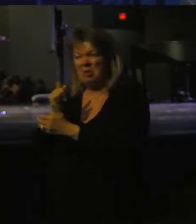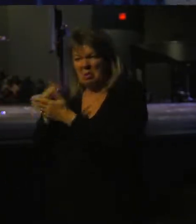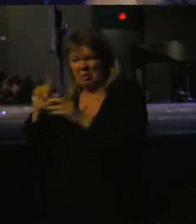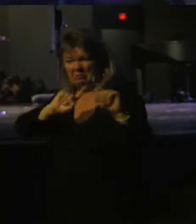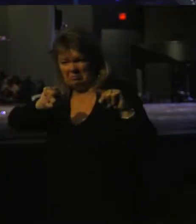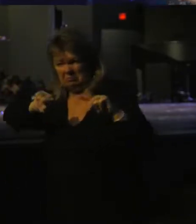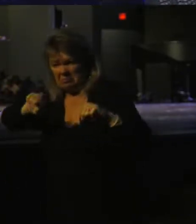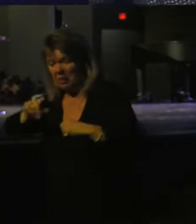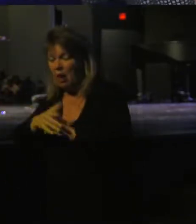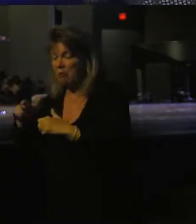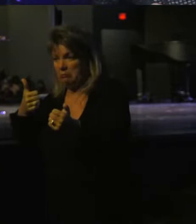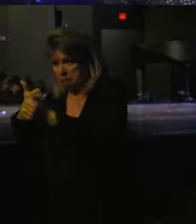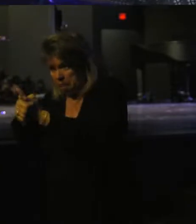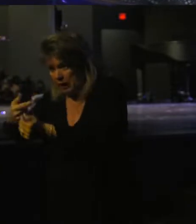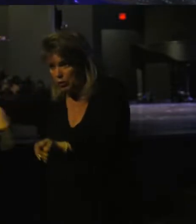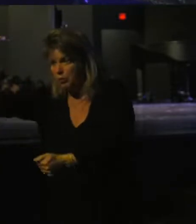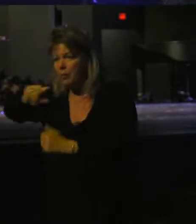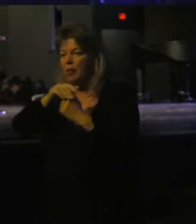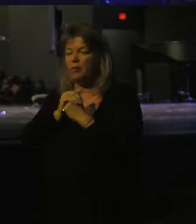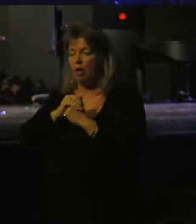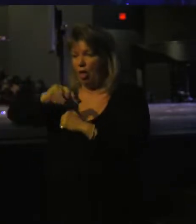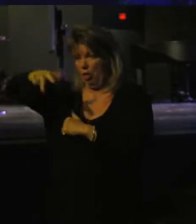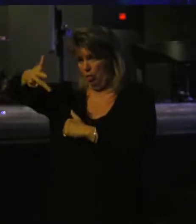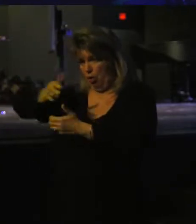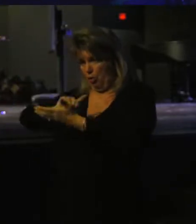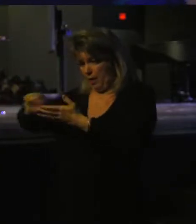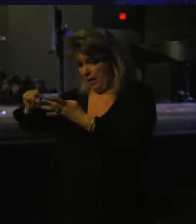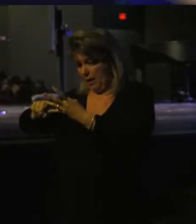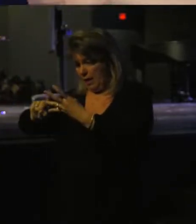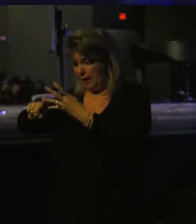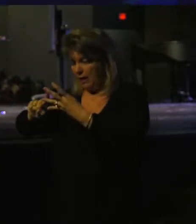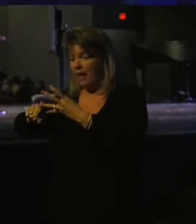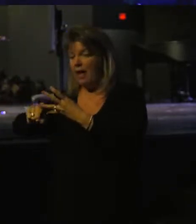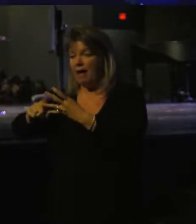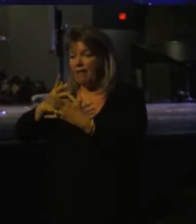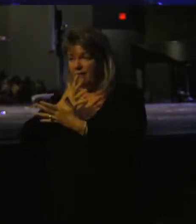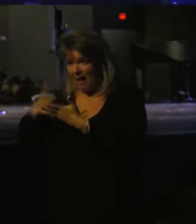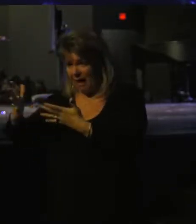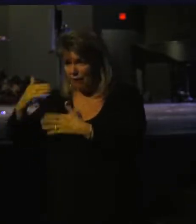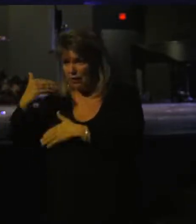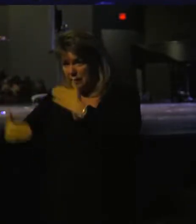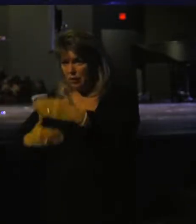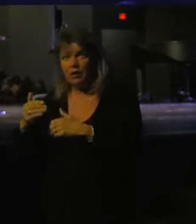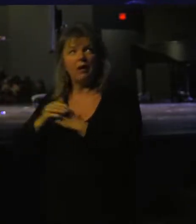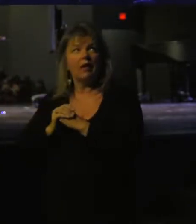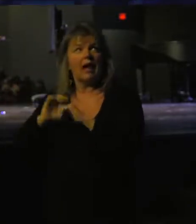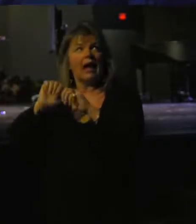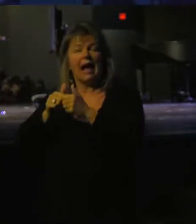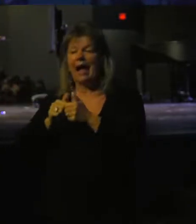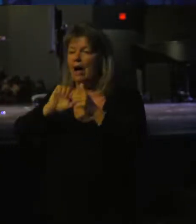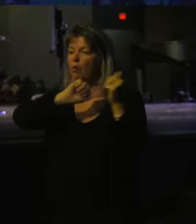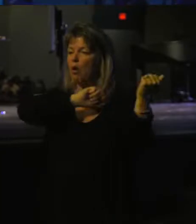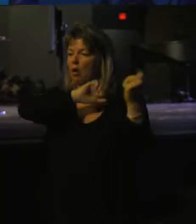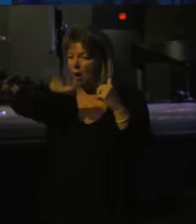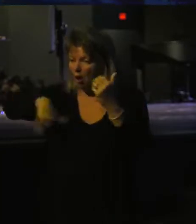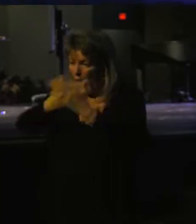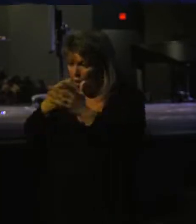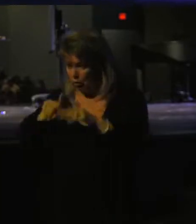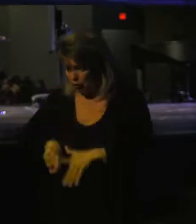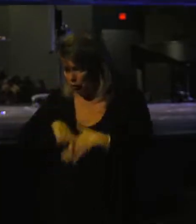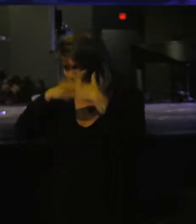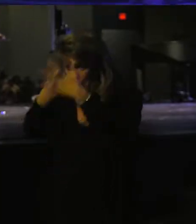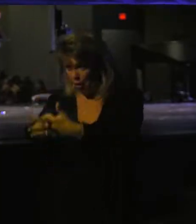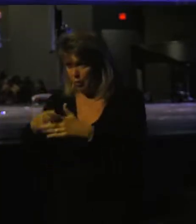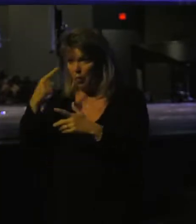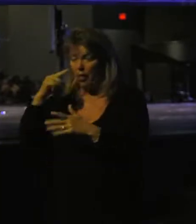I want to catch you up to speed. We are in the third week of a five-week series called How It All Started. We think about this